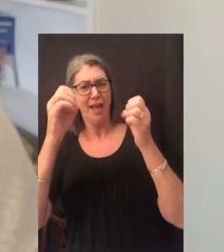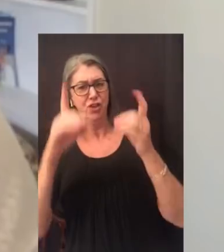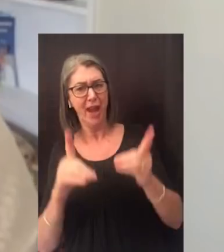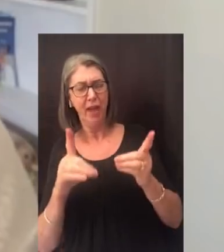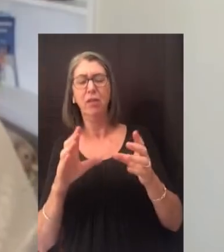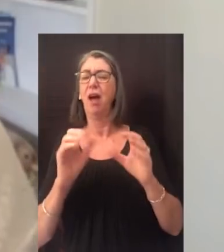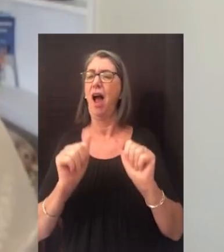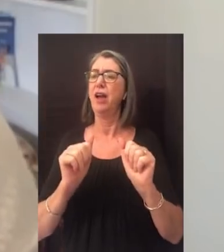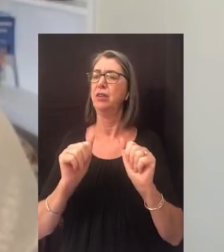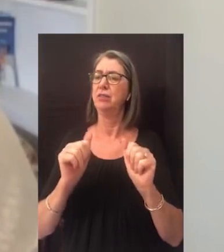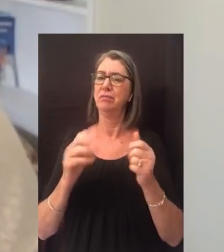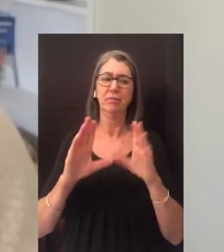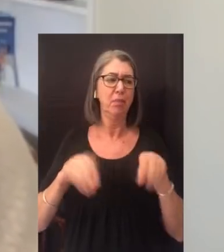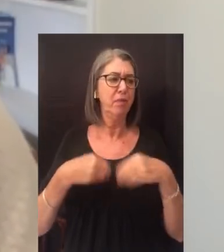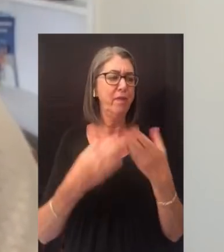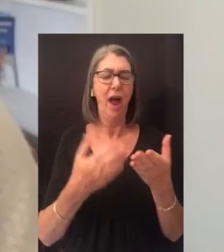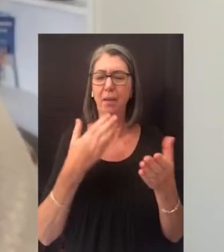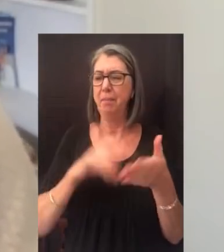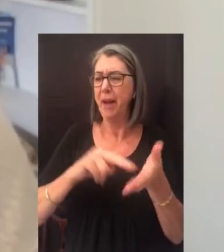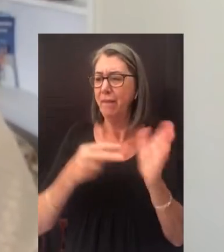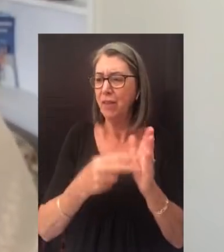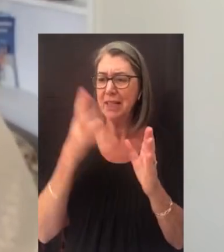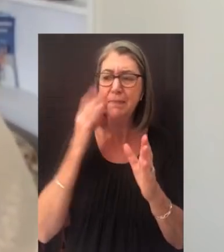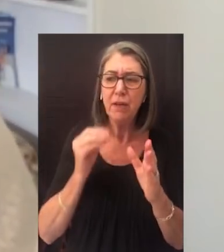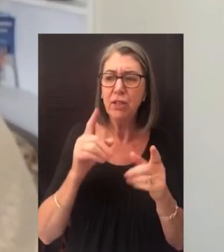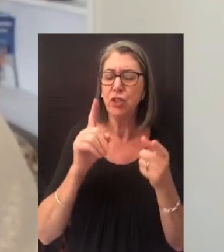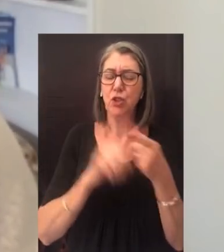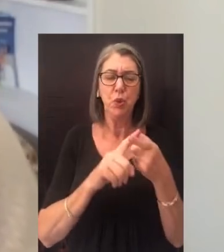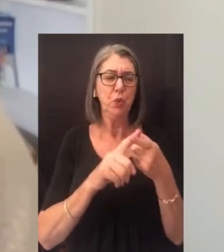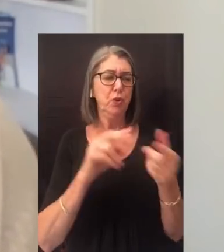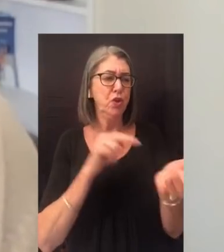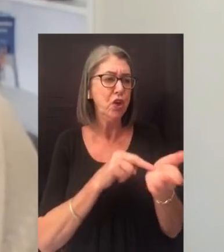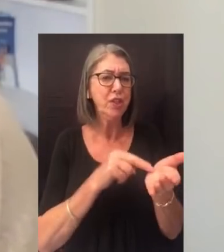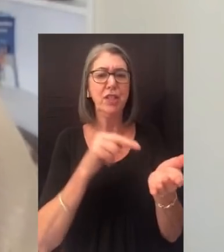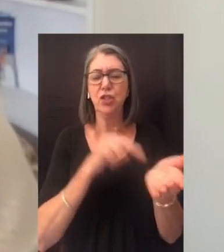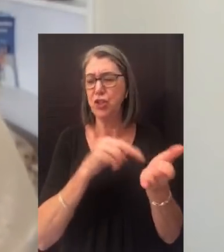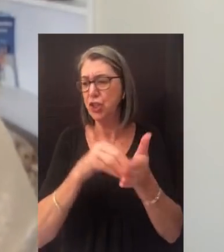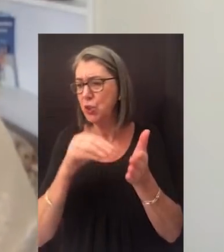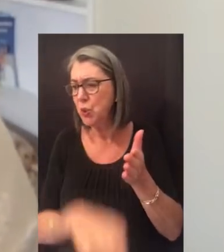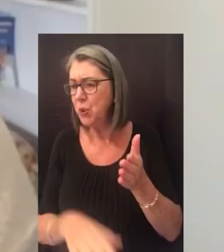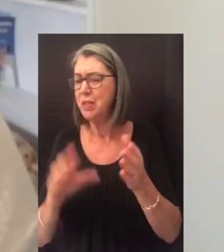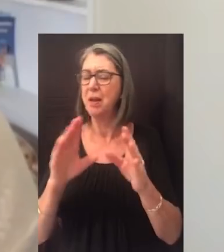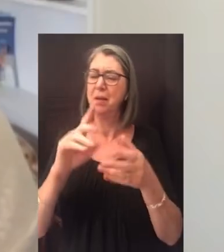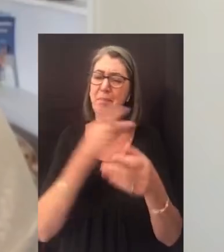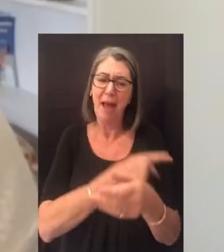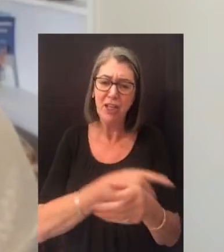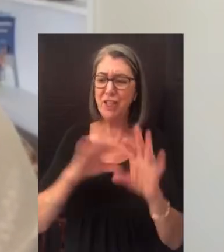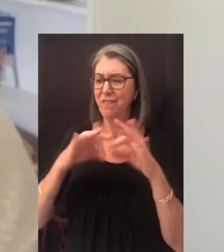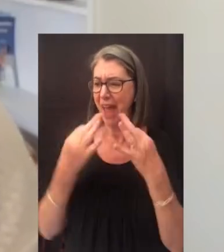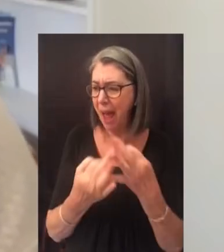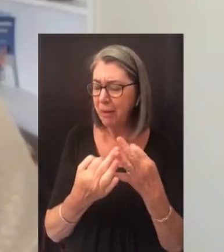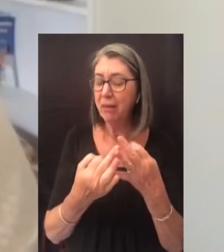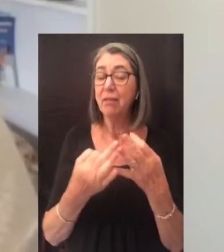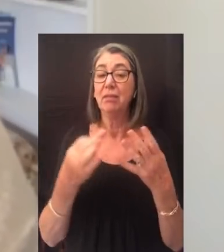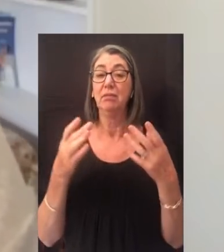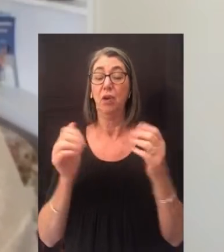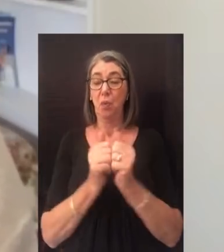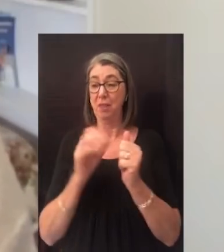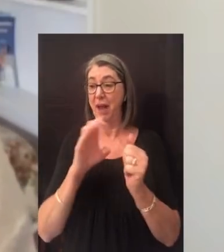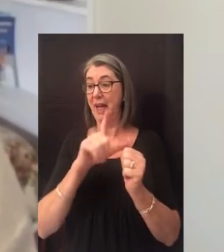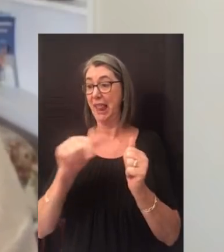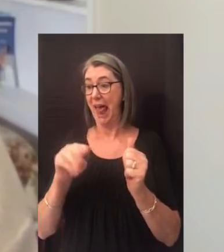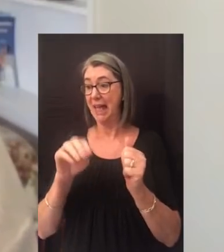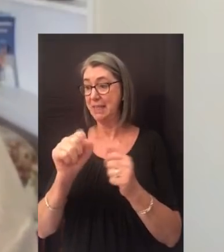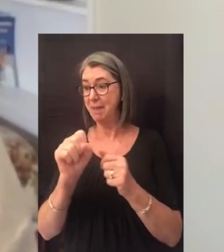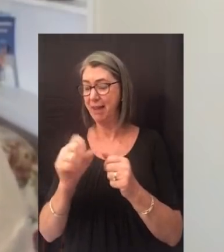teaching experiences to nursing students, nurses, patients, and their families. I, along with my classmates,